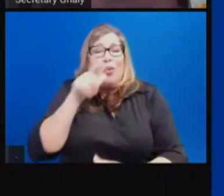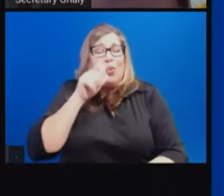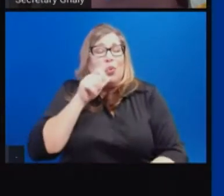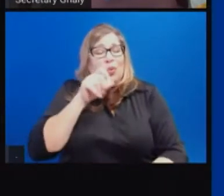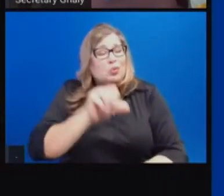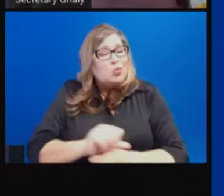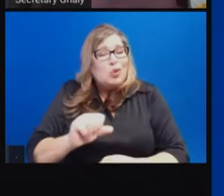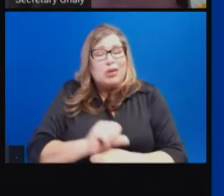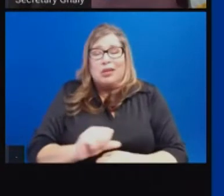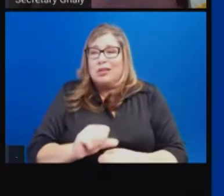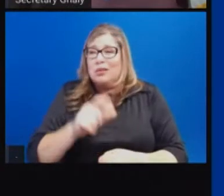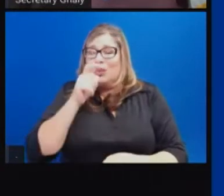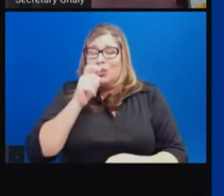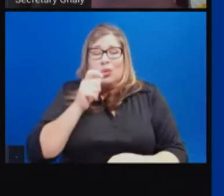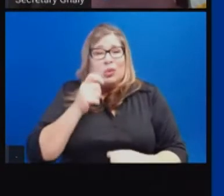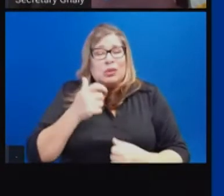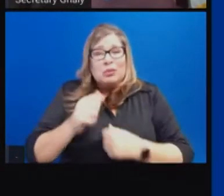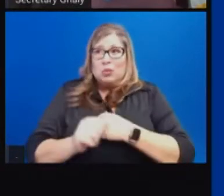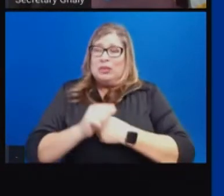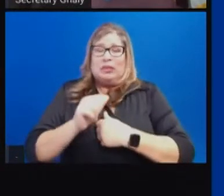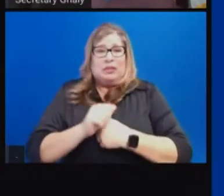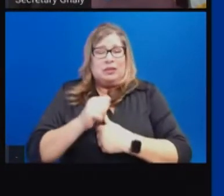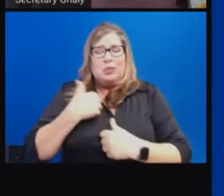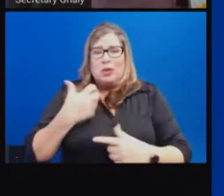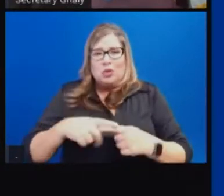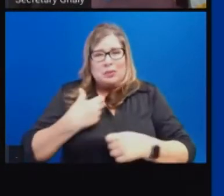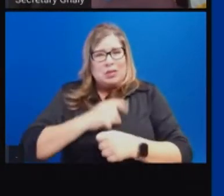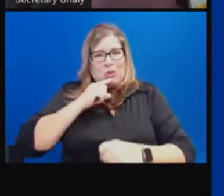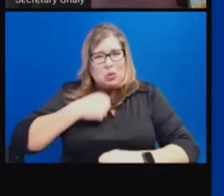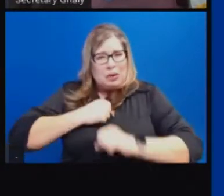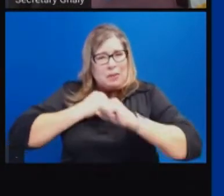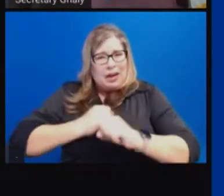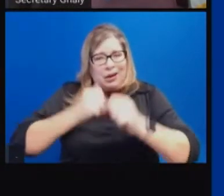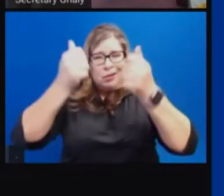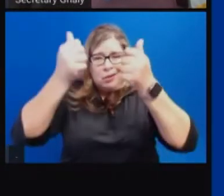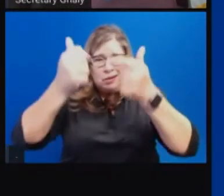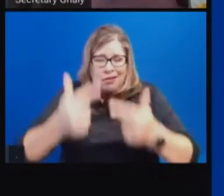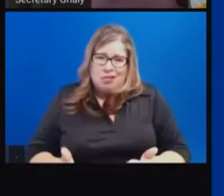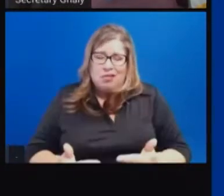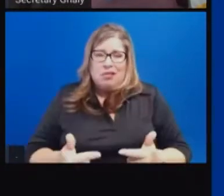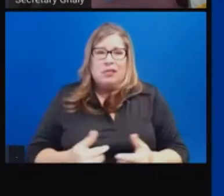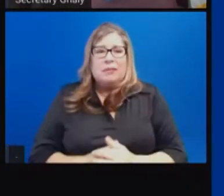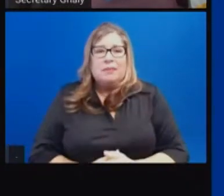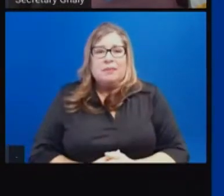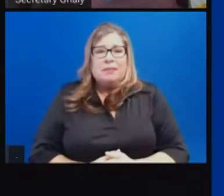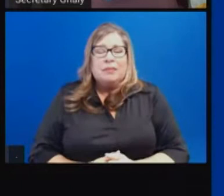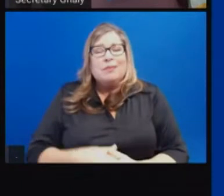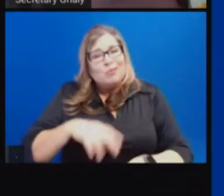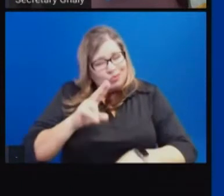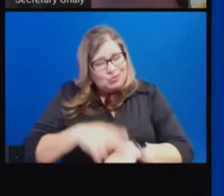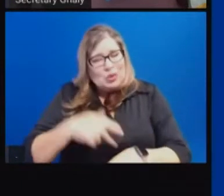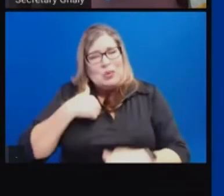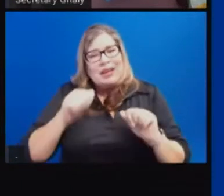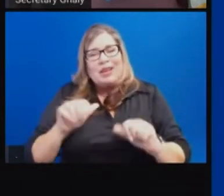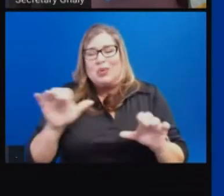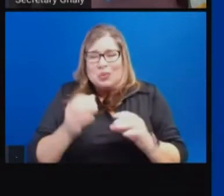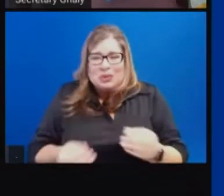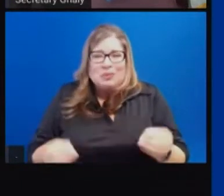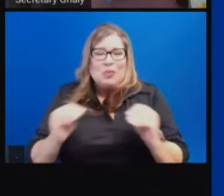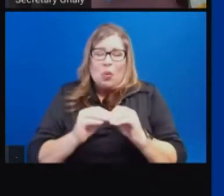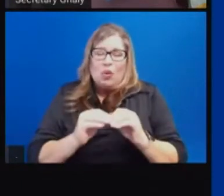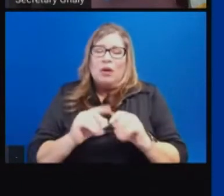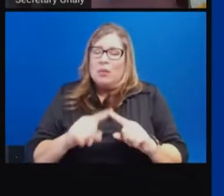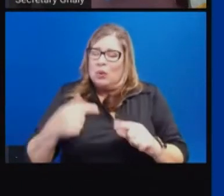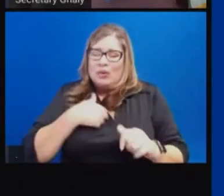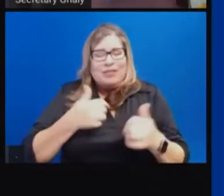sure that we protect those communities as much as we can. And although we can always do more, we have strive to do our